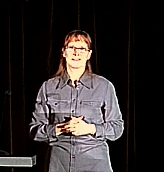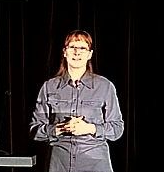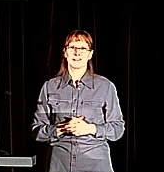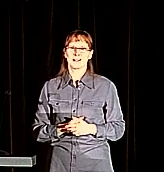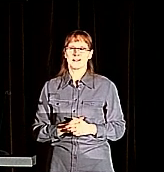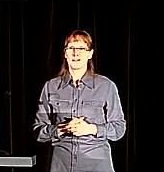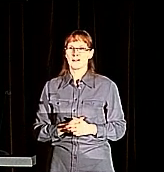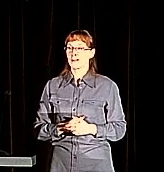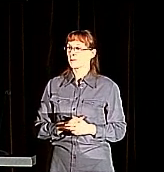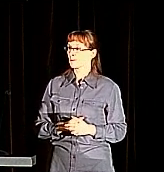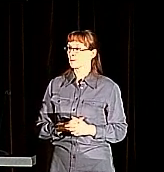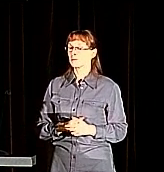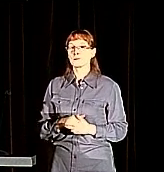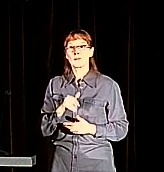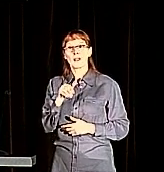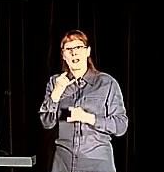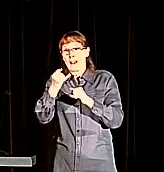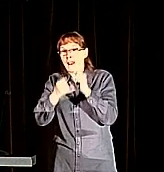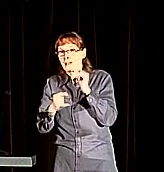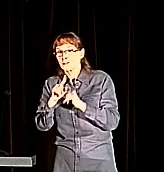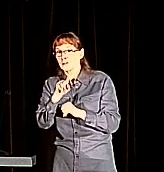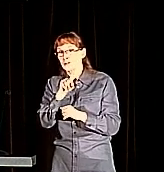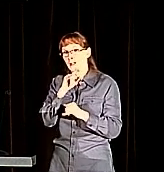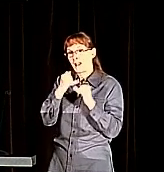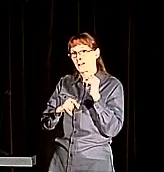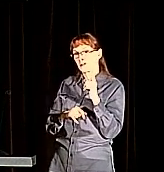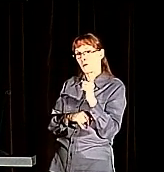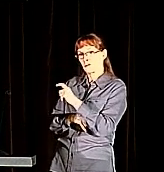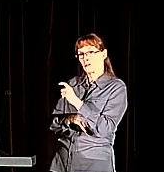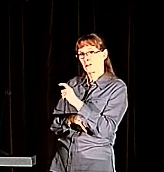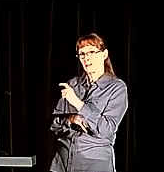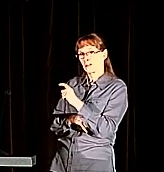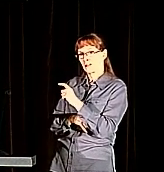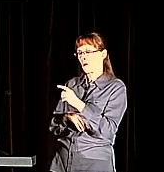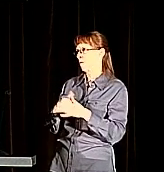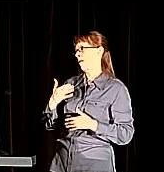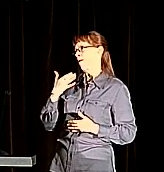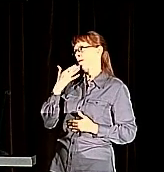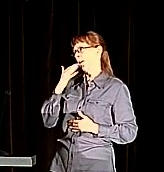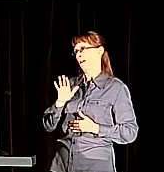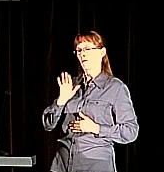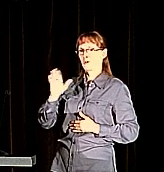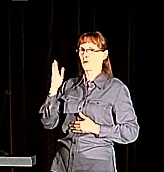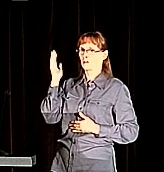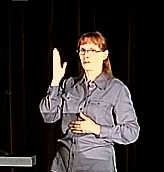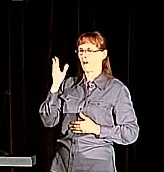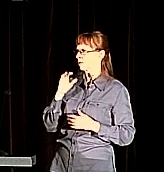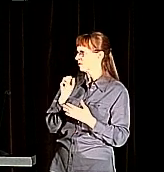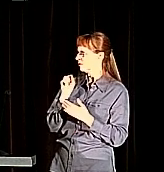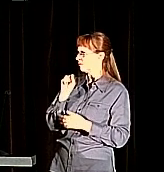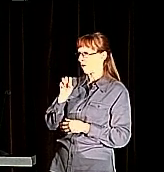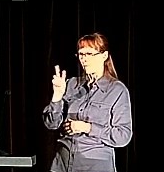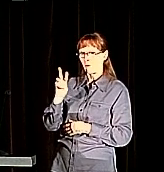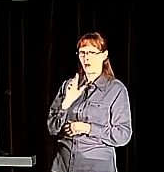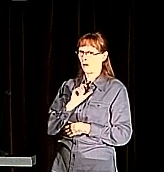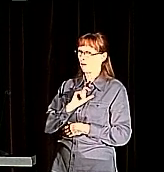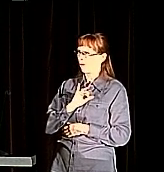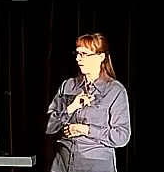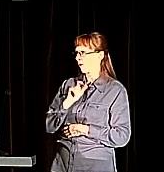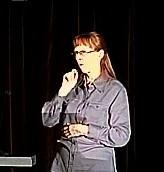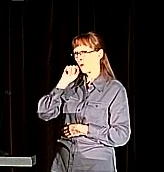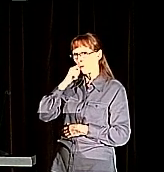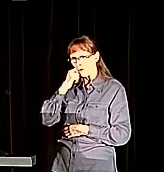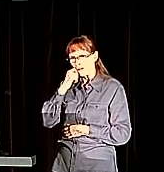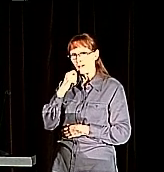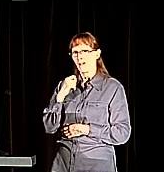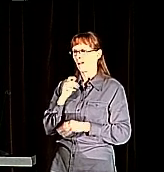Okay, last question. Hey, thank you very much for the talk. This software is really cool. was really neat to see you break